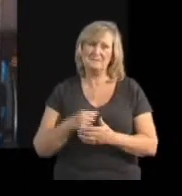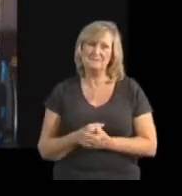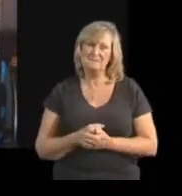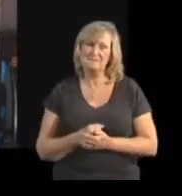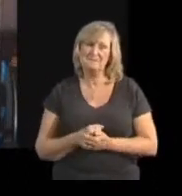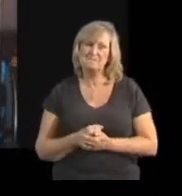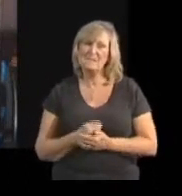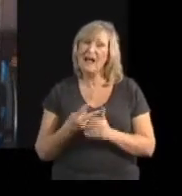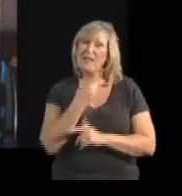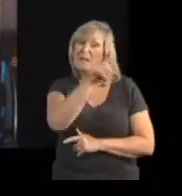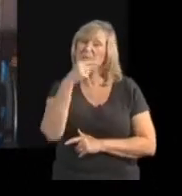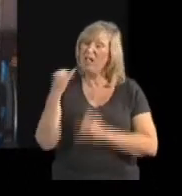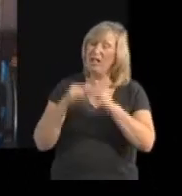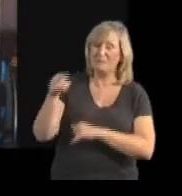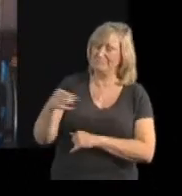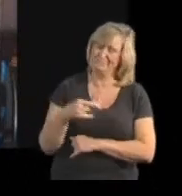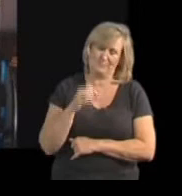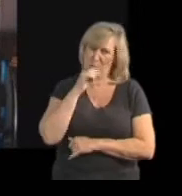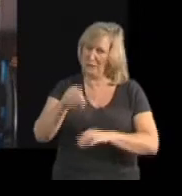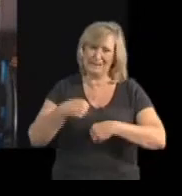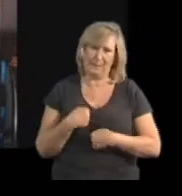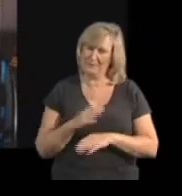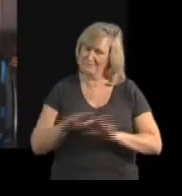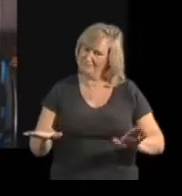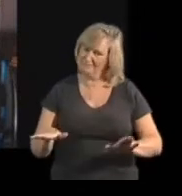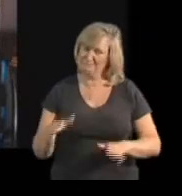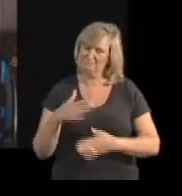won't have anything said against him.